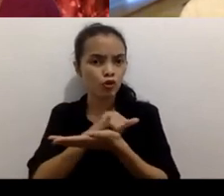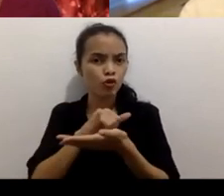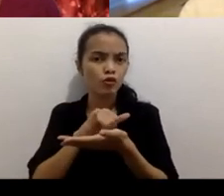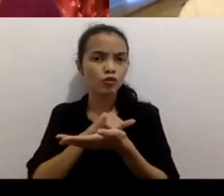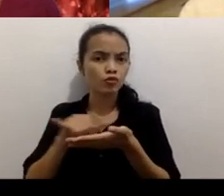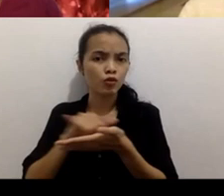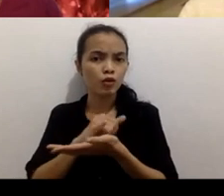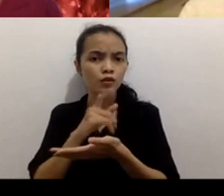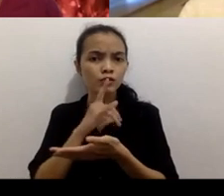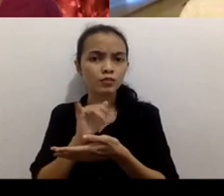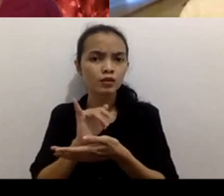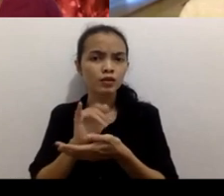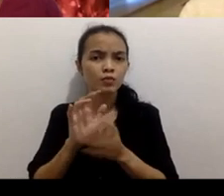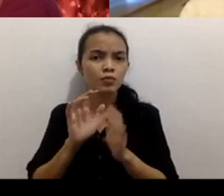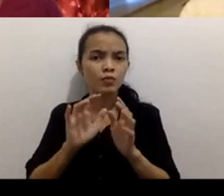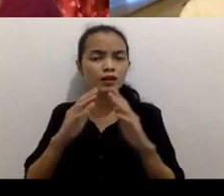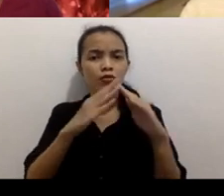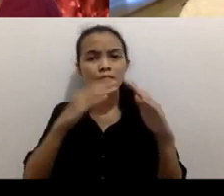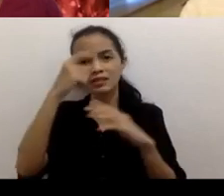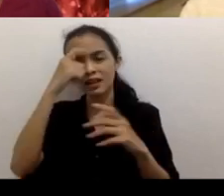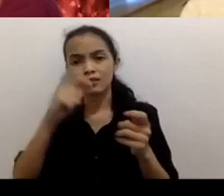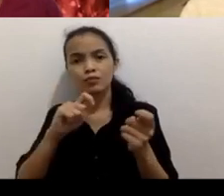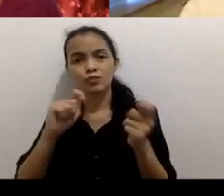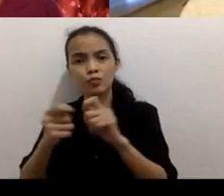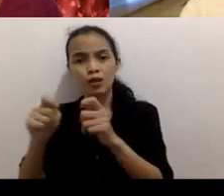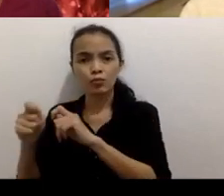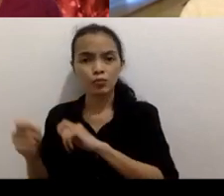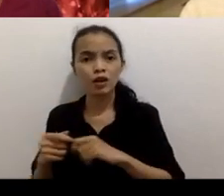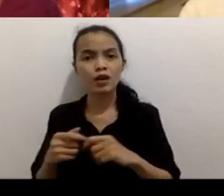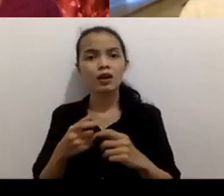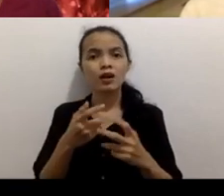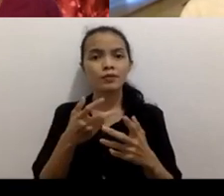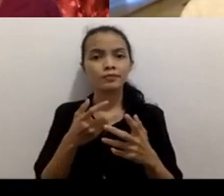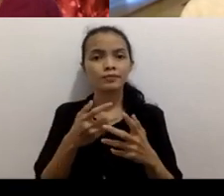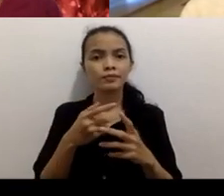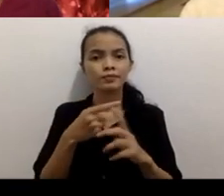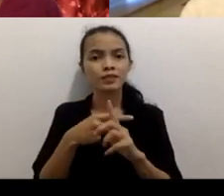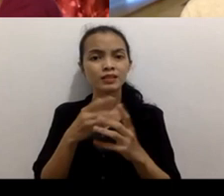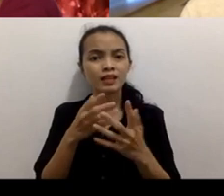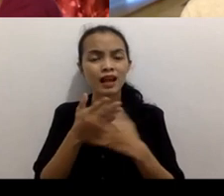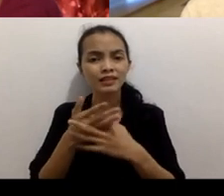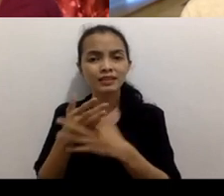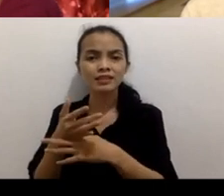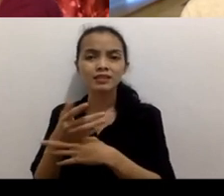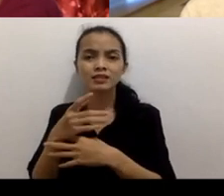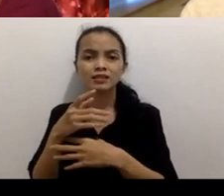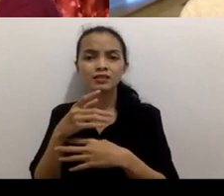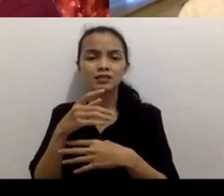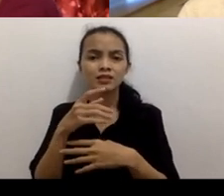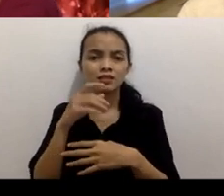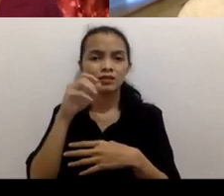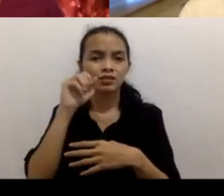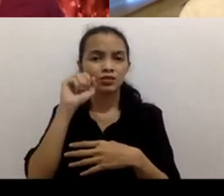chains and none would grant me access uh I for two reasons right I mean in the U.S. there's very stringent